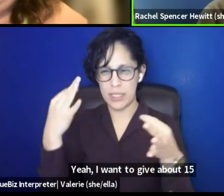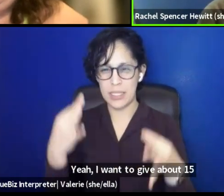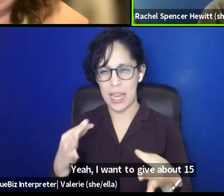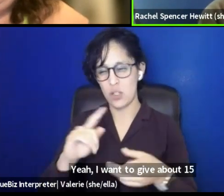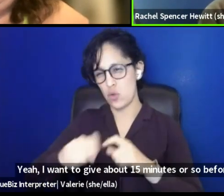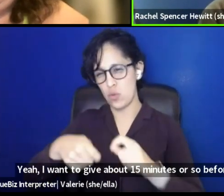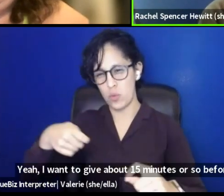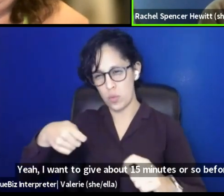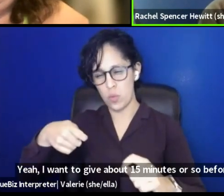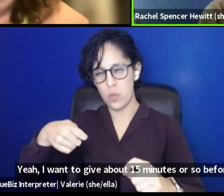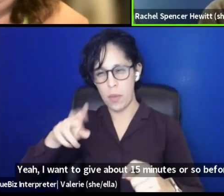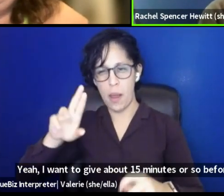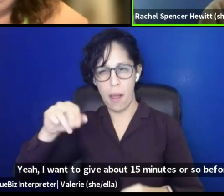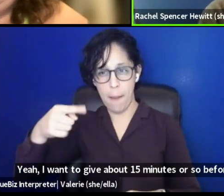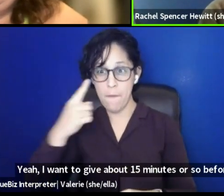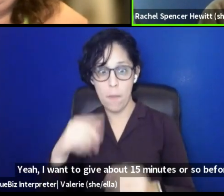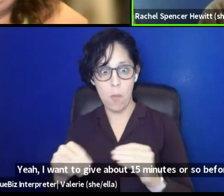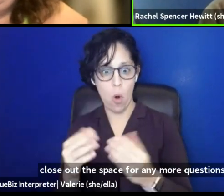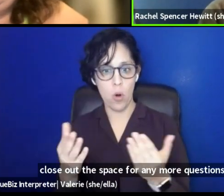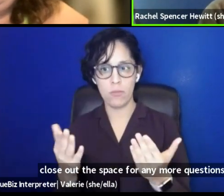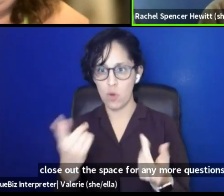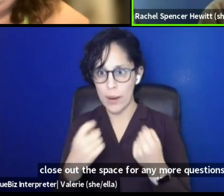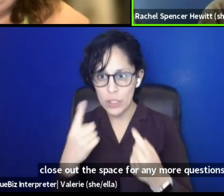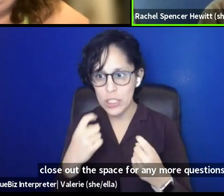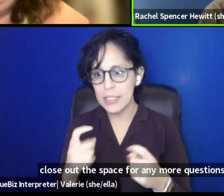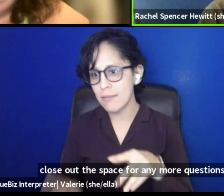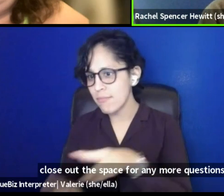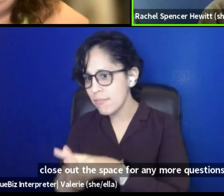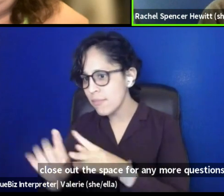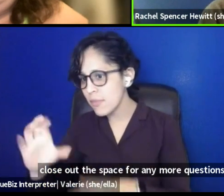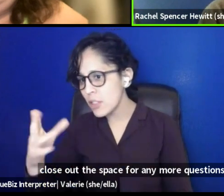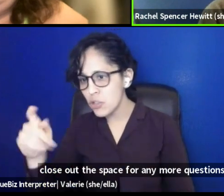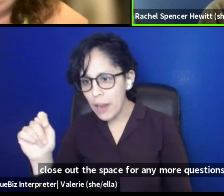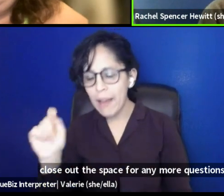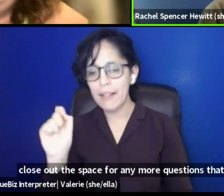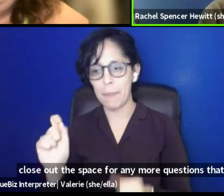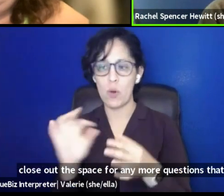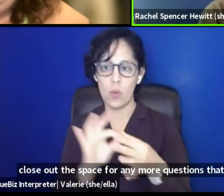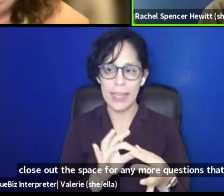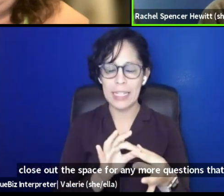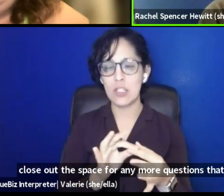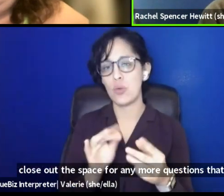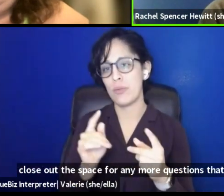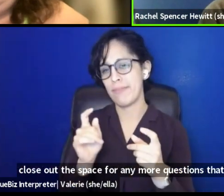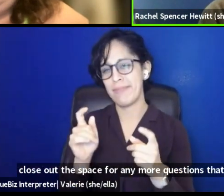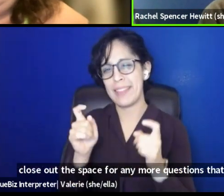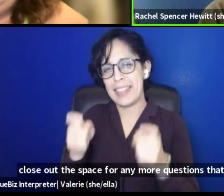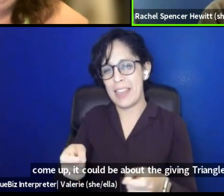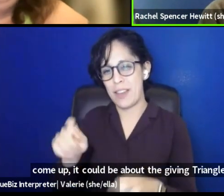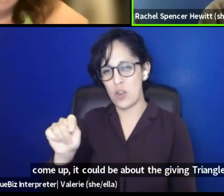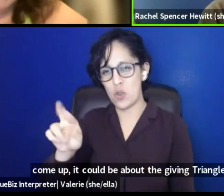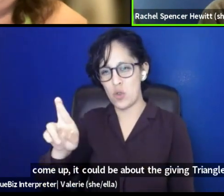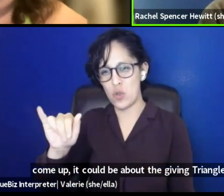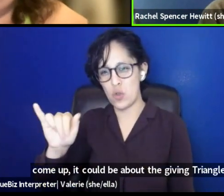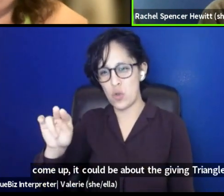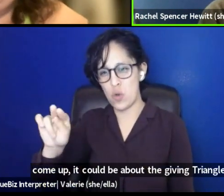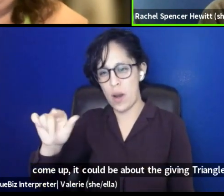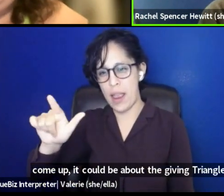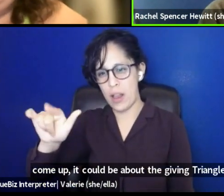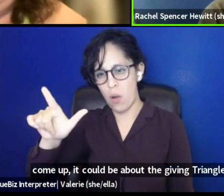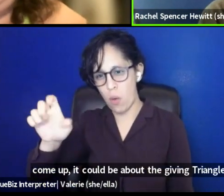um, any more questions that may come up. It could be about the giving triangles at the top, um, the